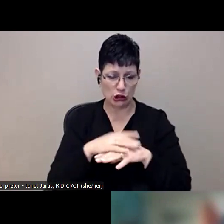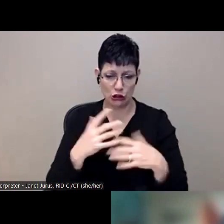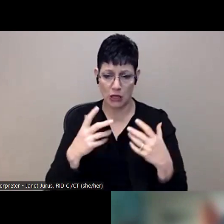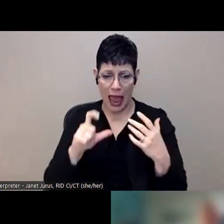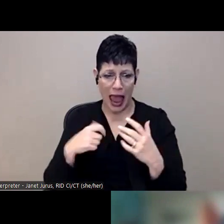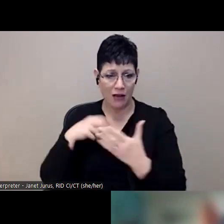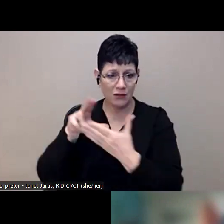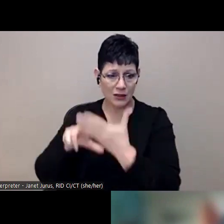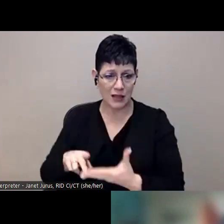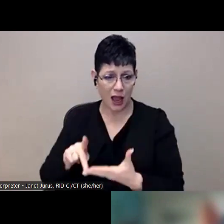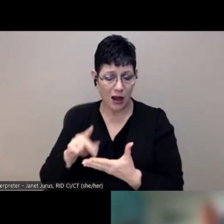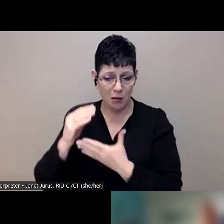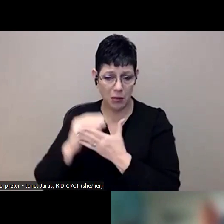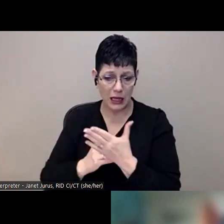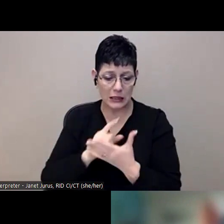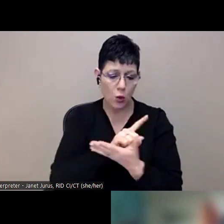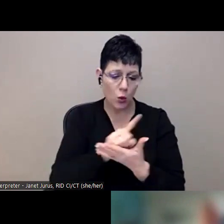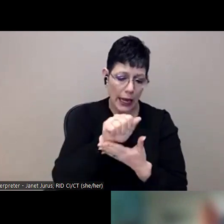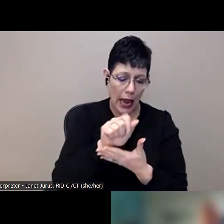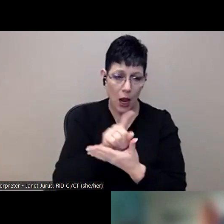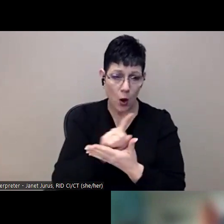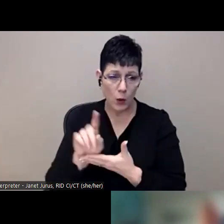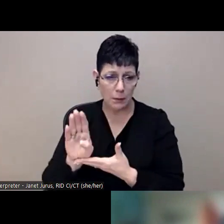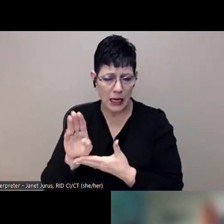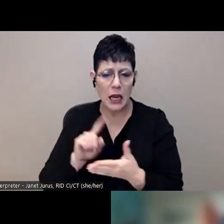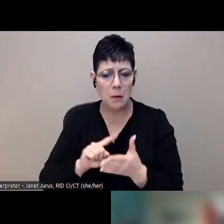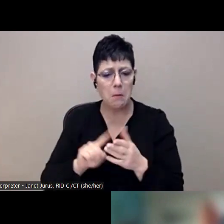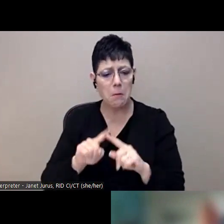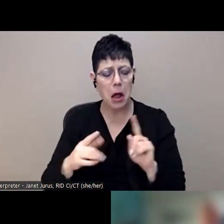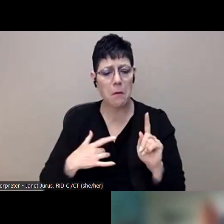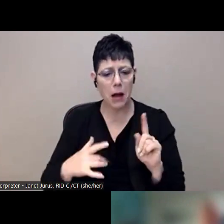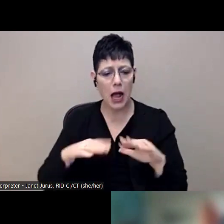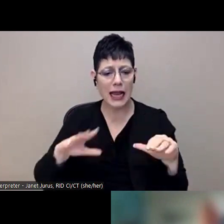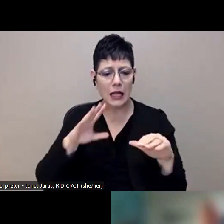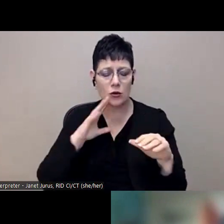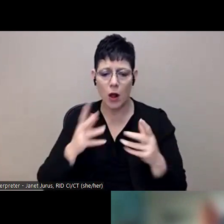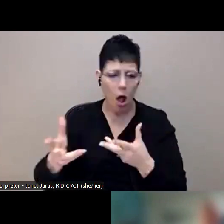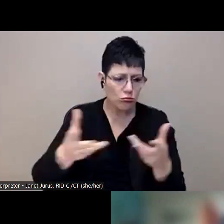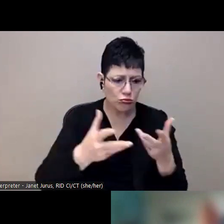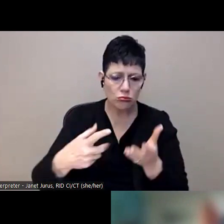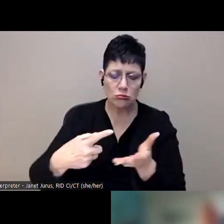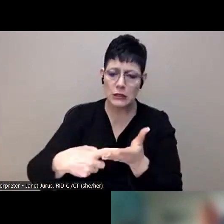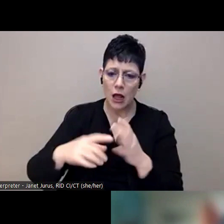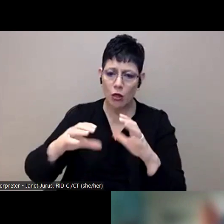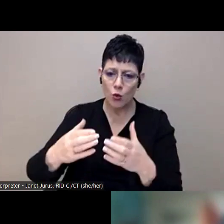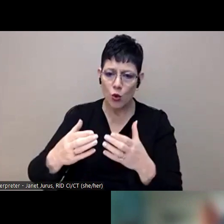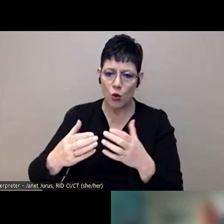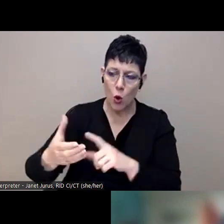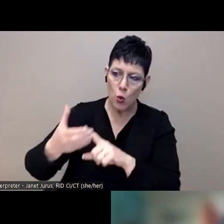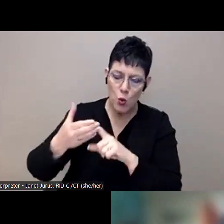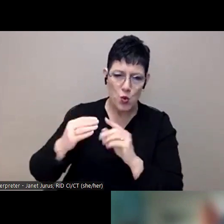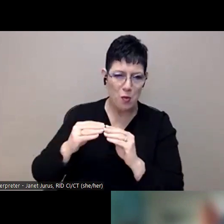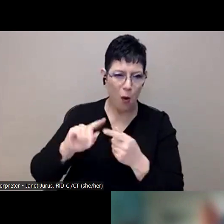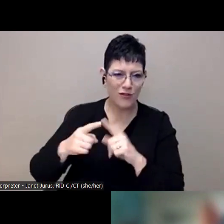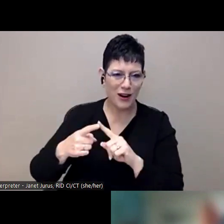signup list and week A and week B. But for the most part, students will talk to each other about the group and then more students want to come.